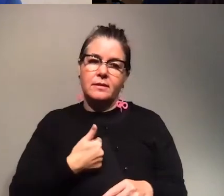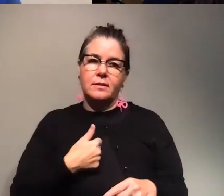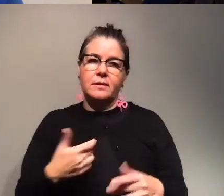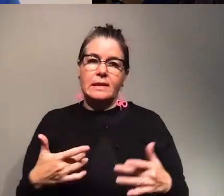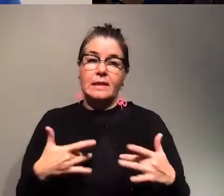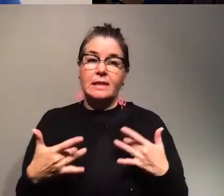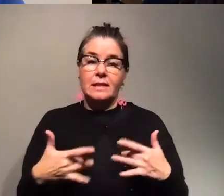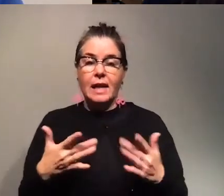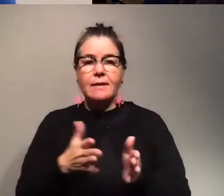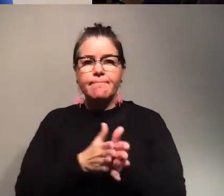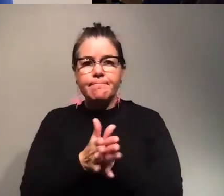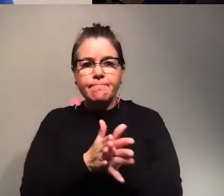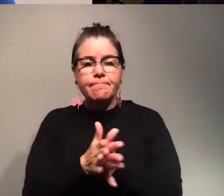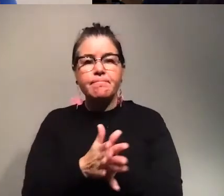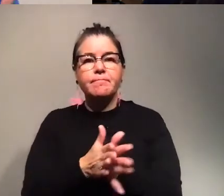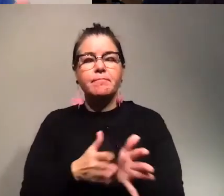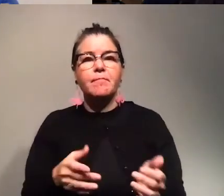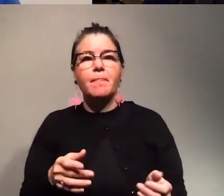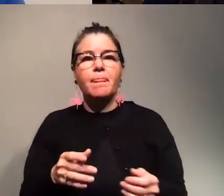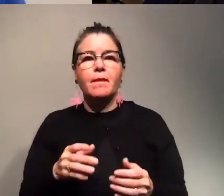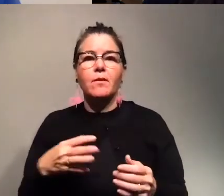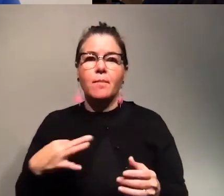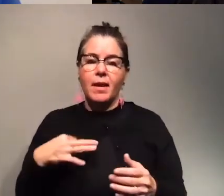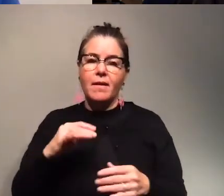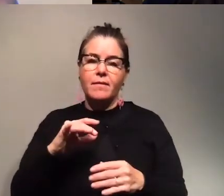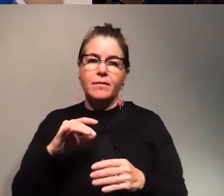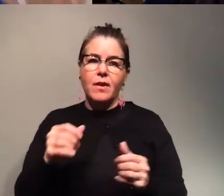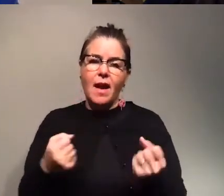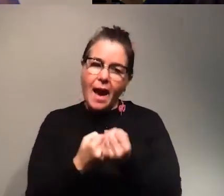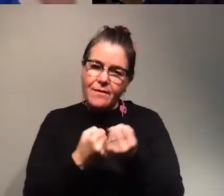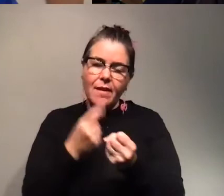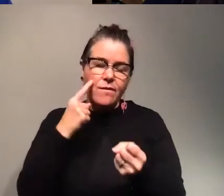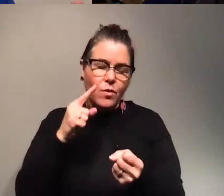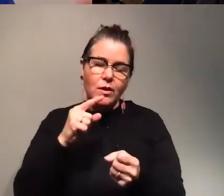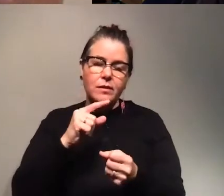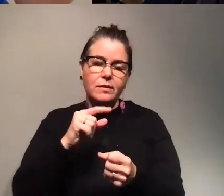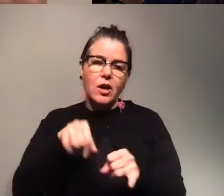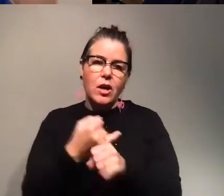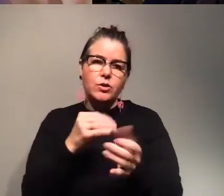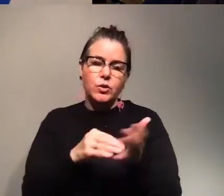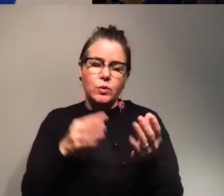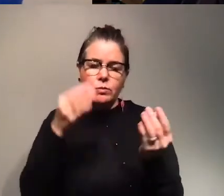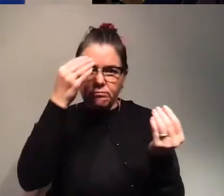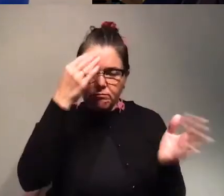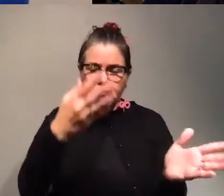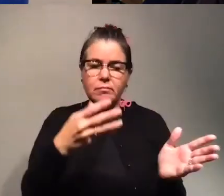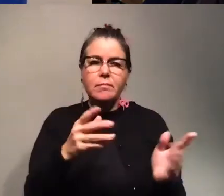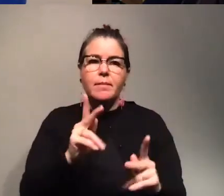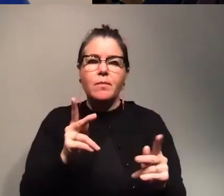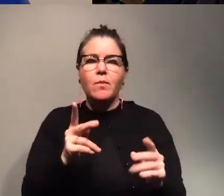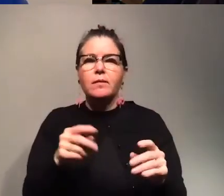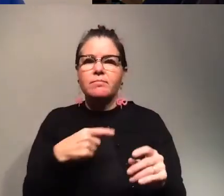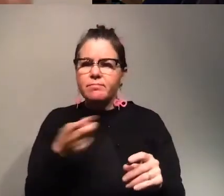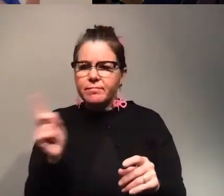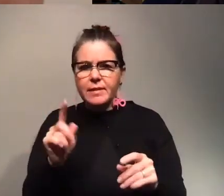motivated to be an advocate for international students just to share and inform people how important are international students